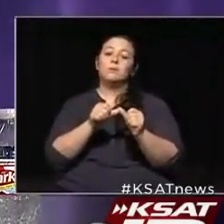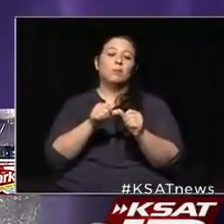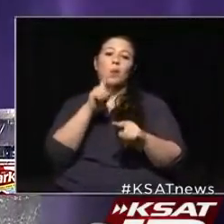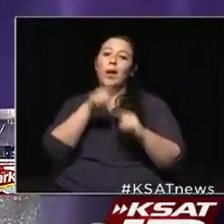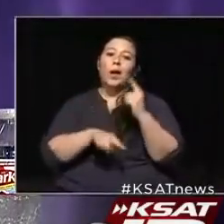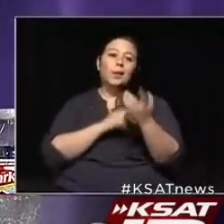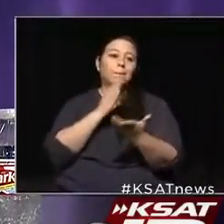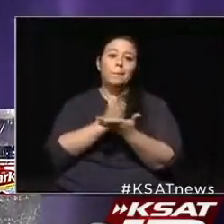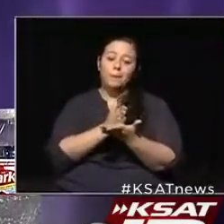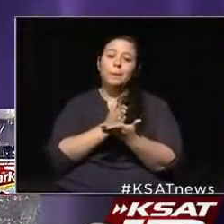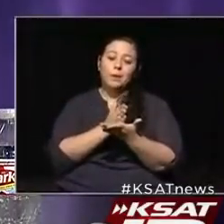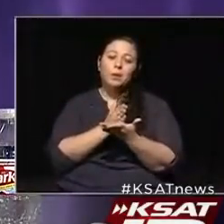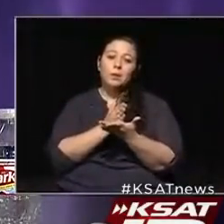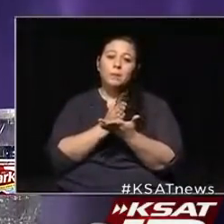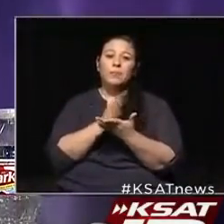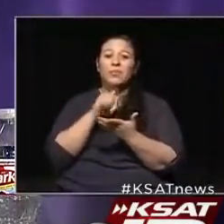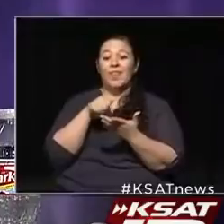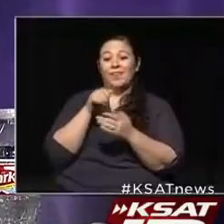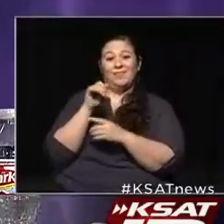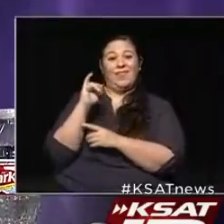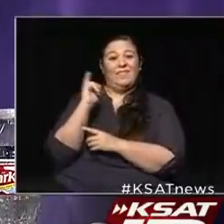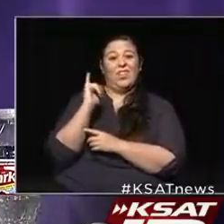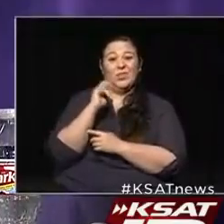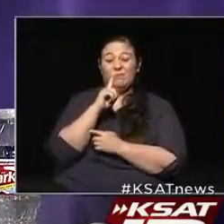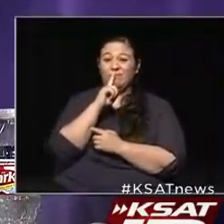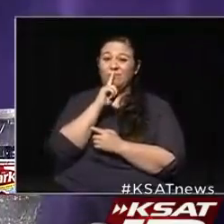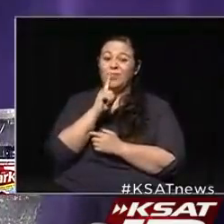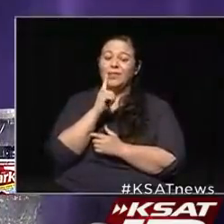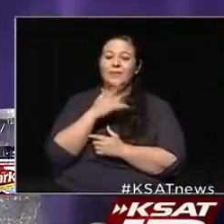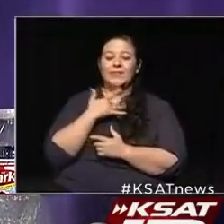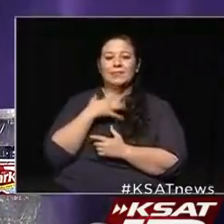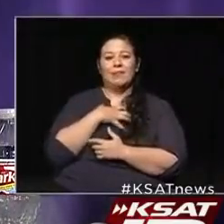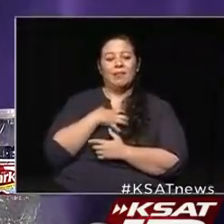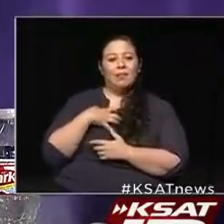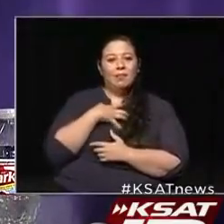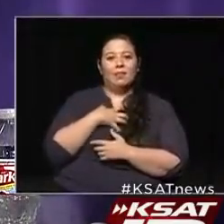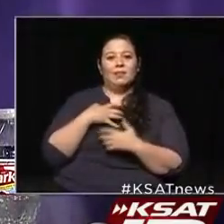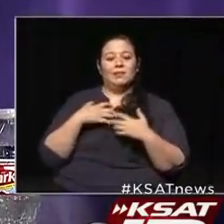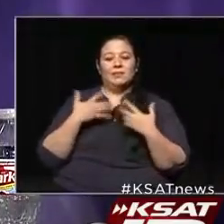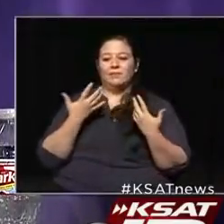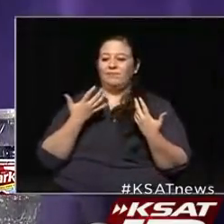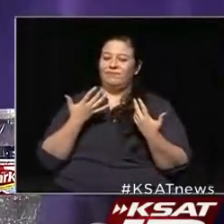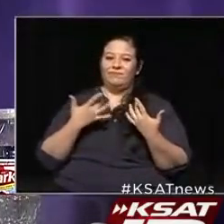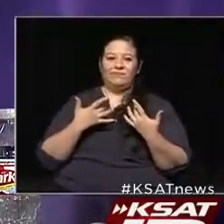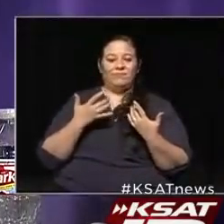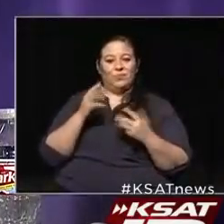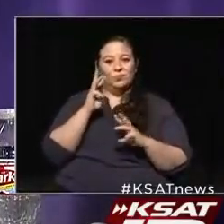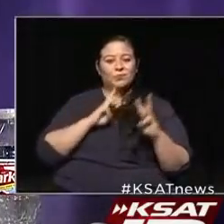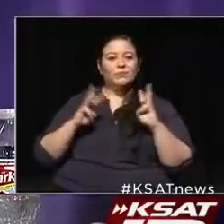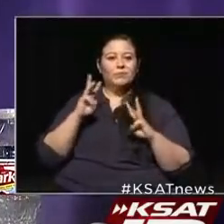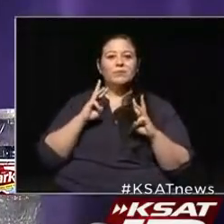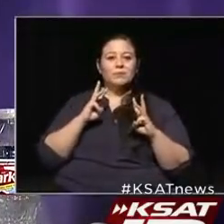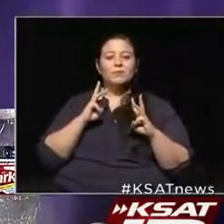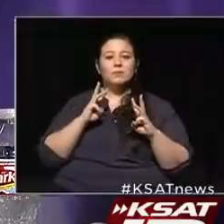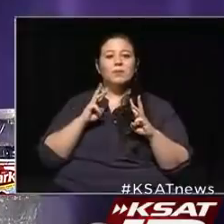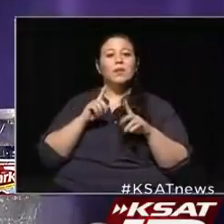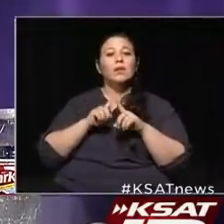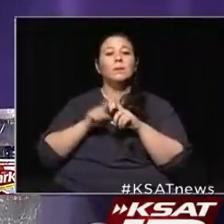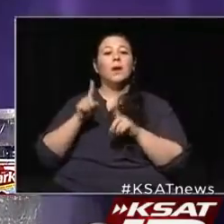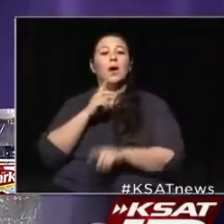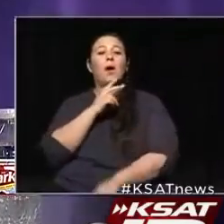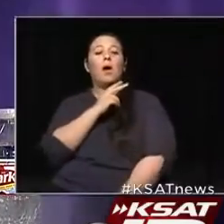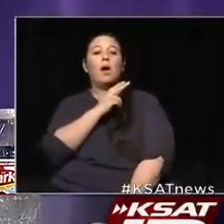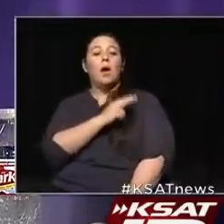let up. The infection rate bothers me and concern. I think we both are. The